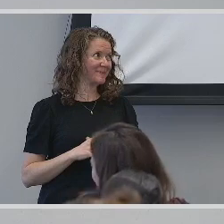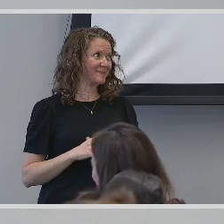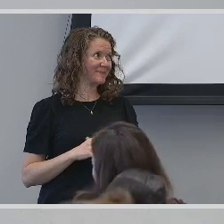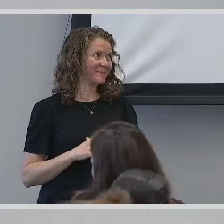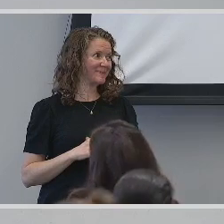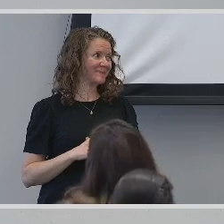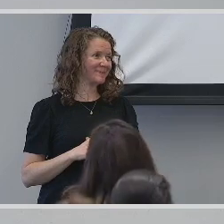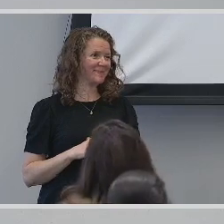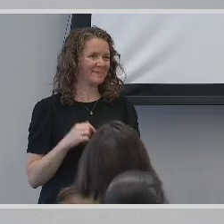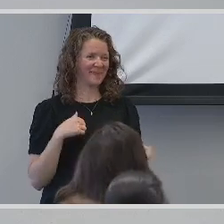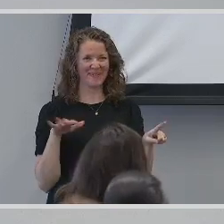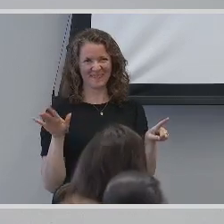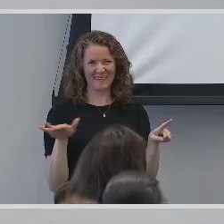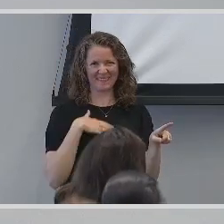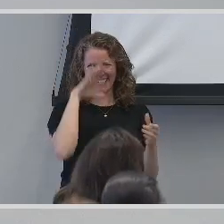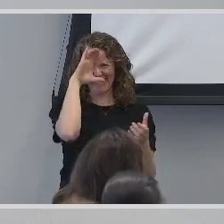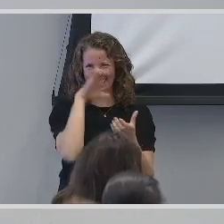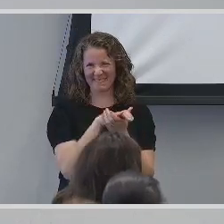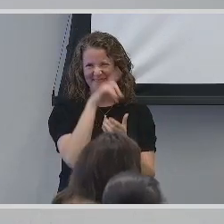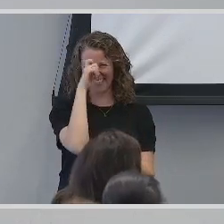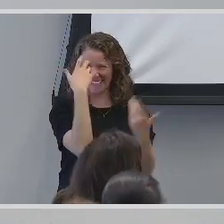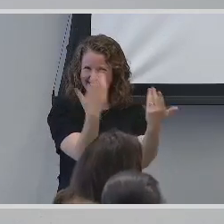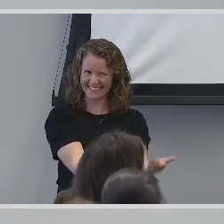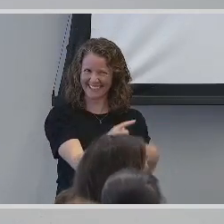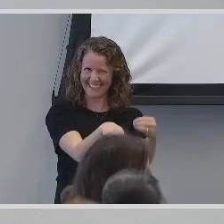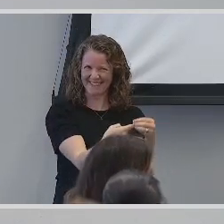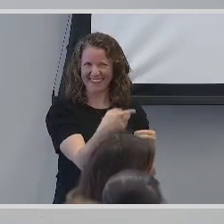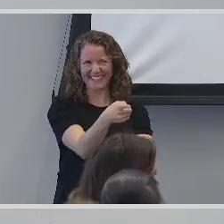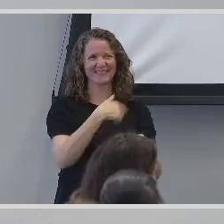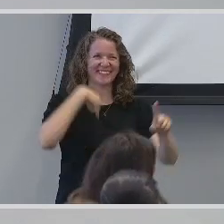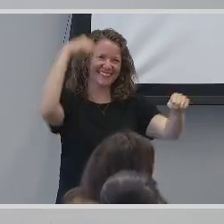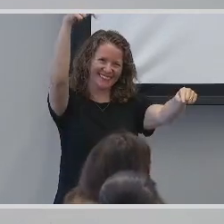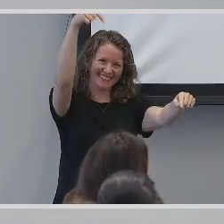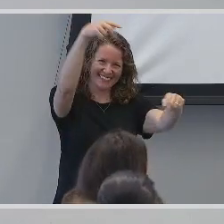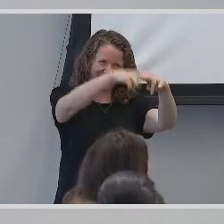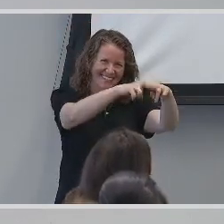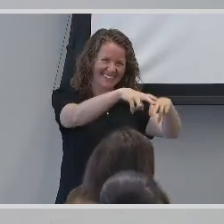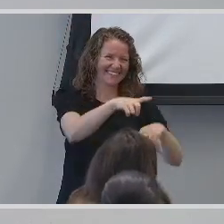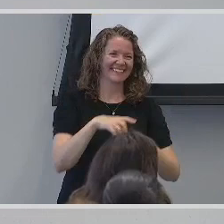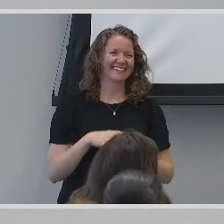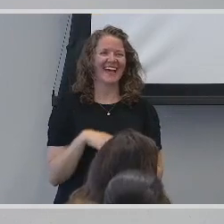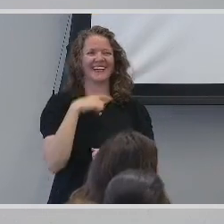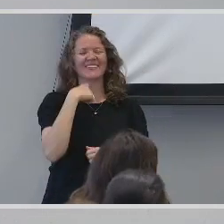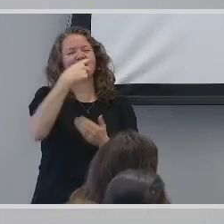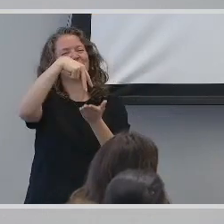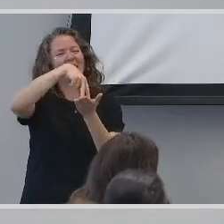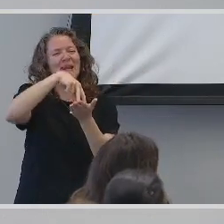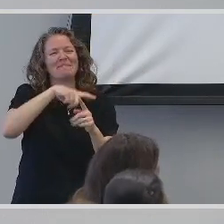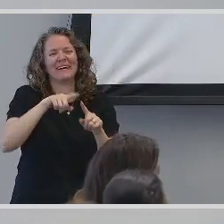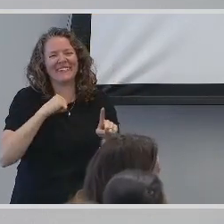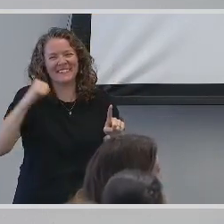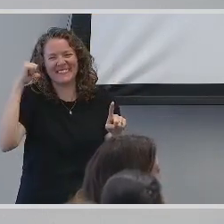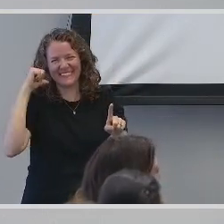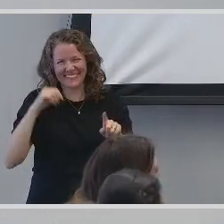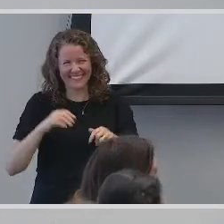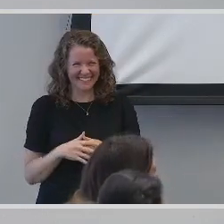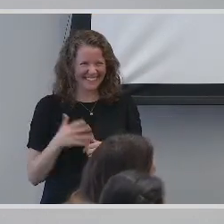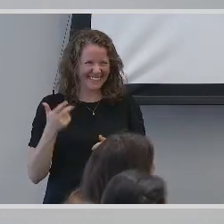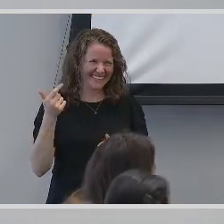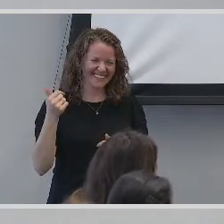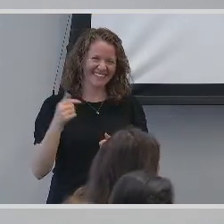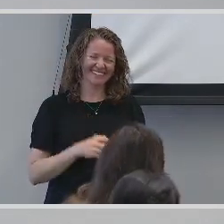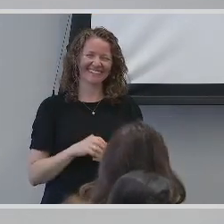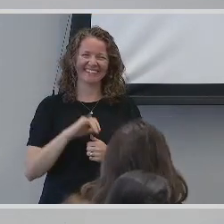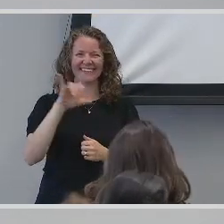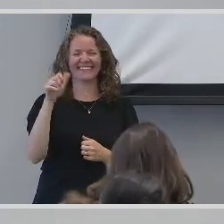I'm waving to my husband because this part is all about him. This is him right here. I told him to stand up, but I think he wants to. It was on